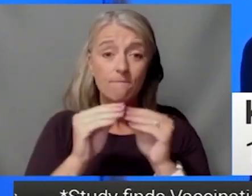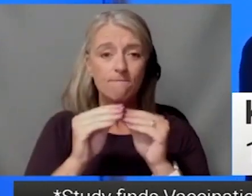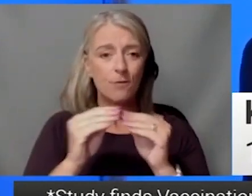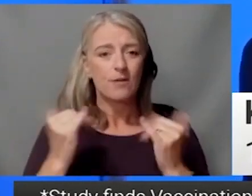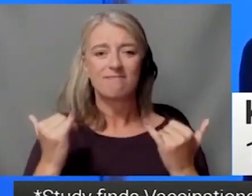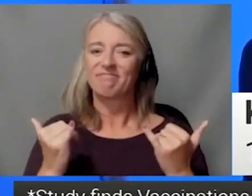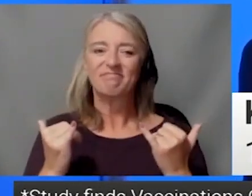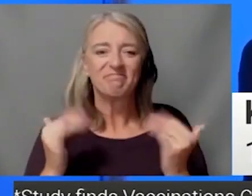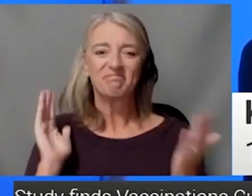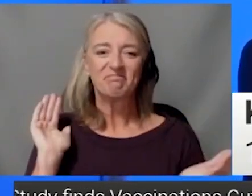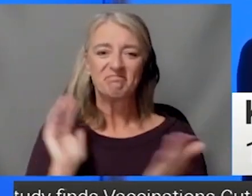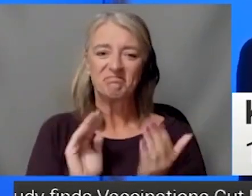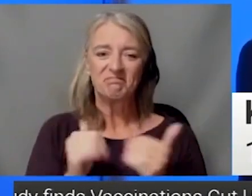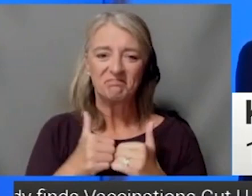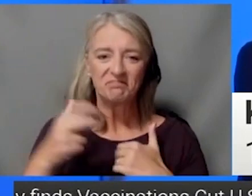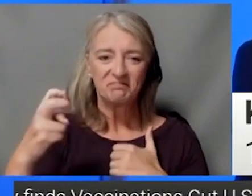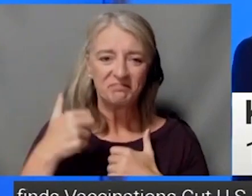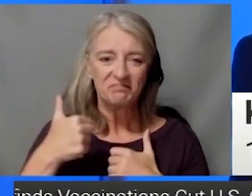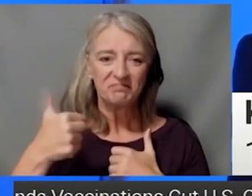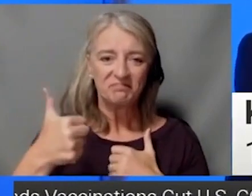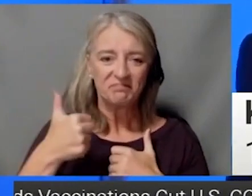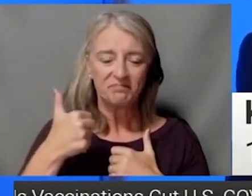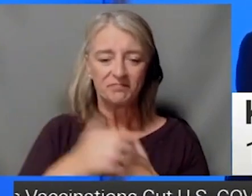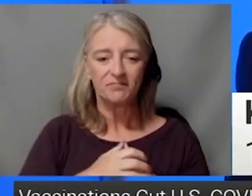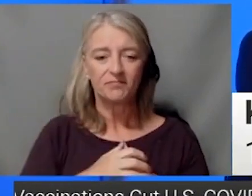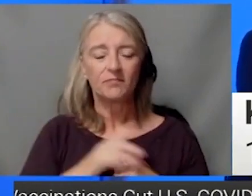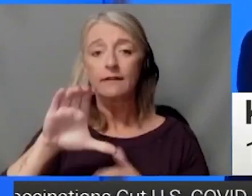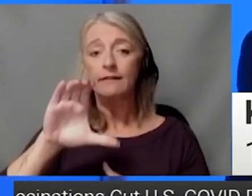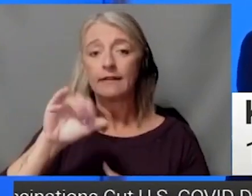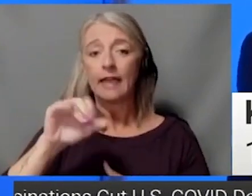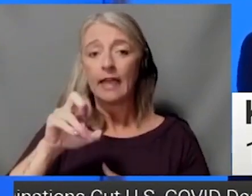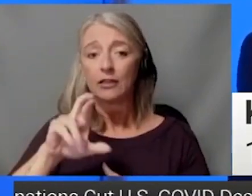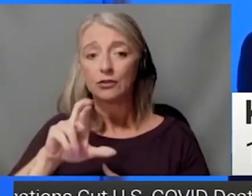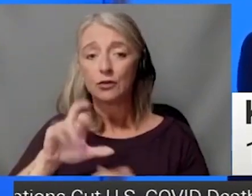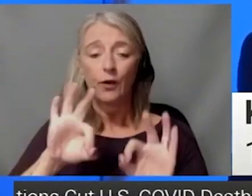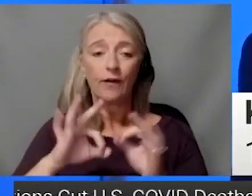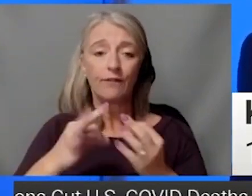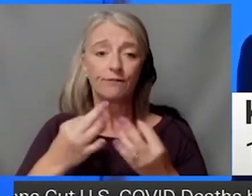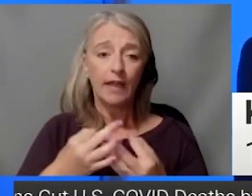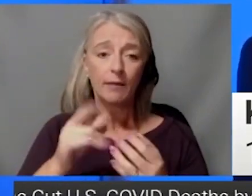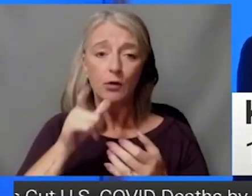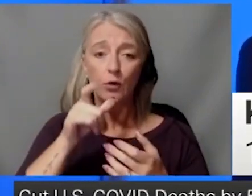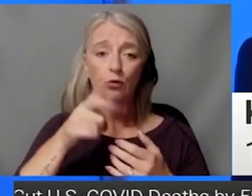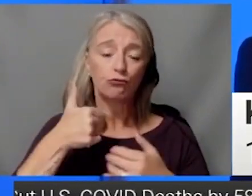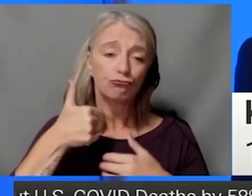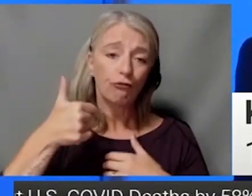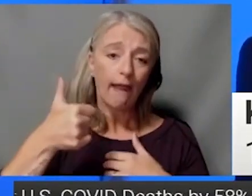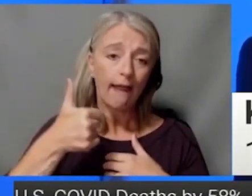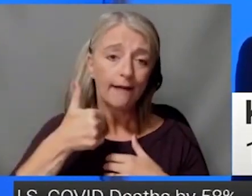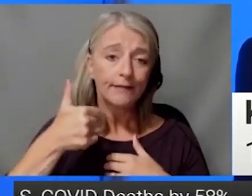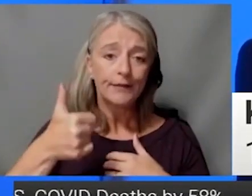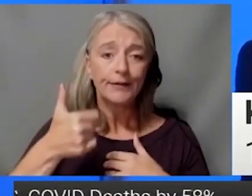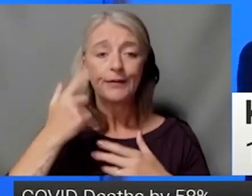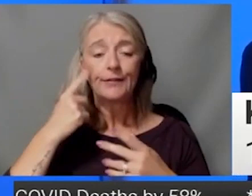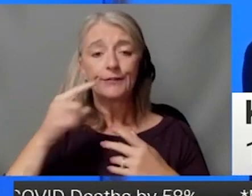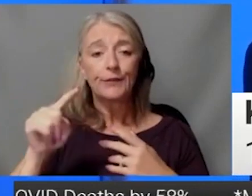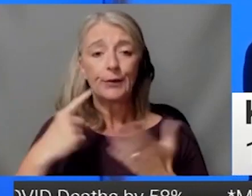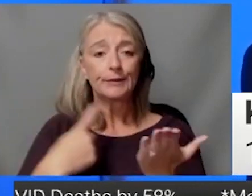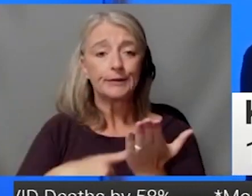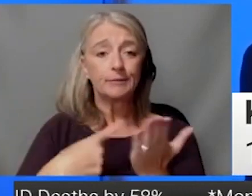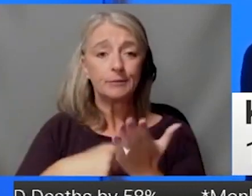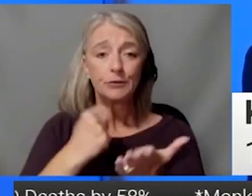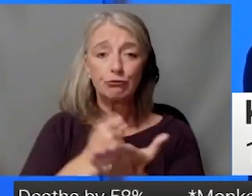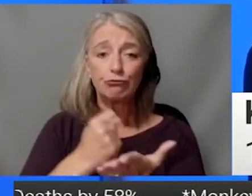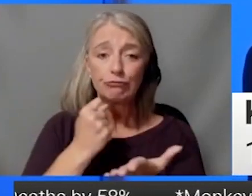of the diagnosis itself, but think about the families and having to travel a long distance for sometimes treatments that'll last